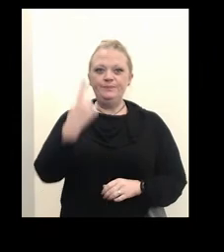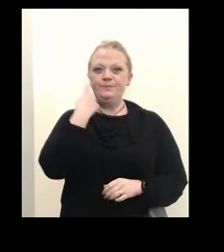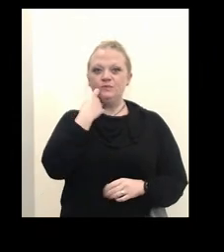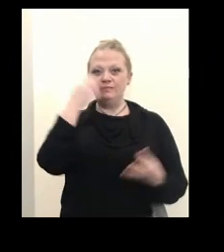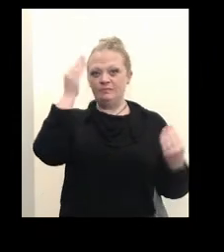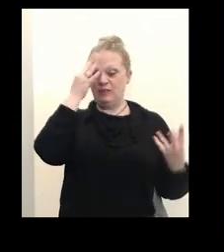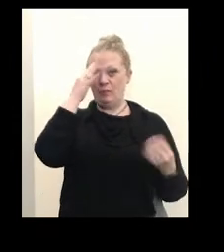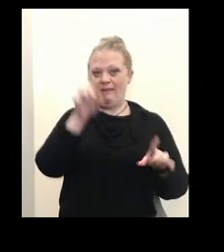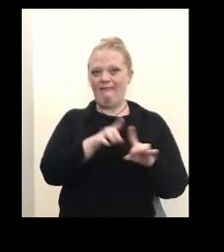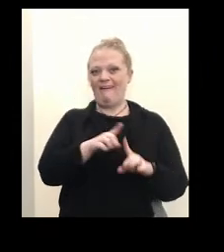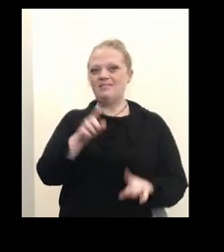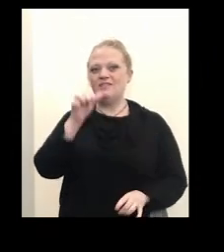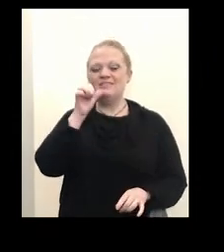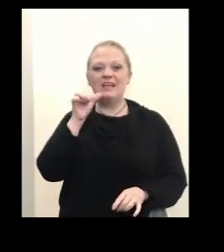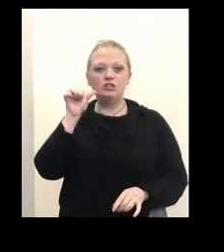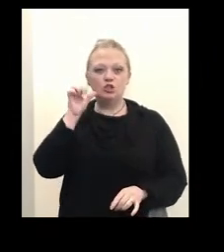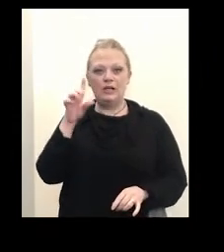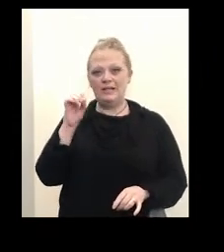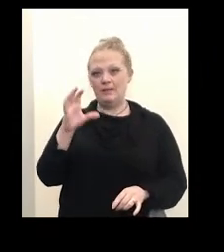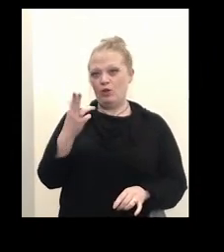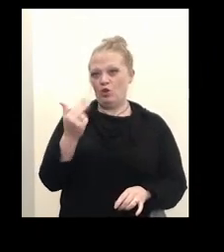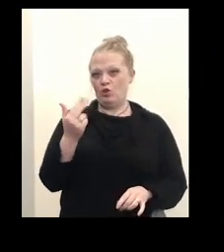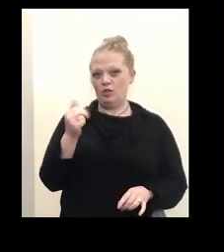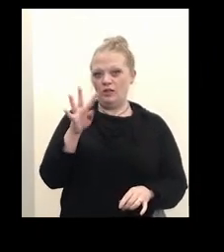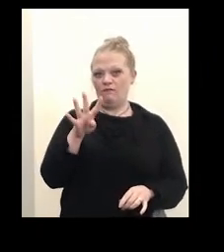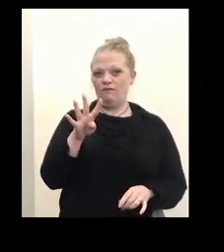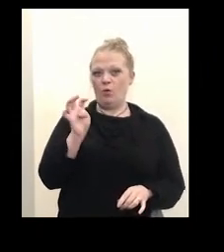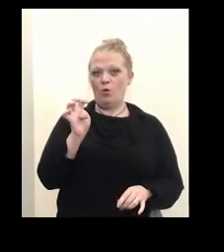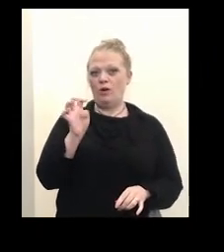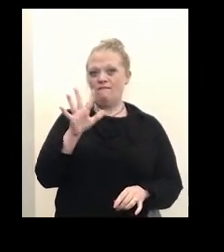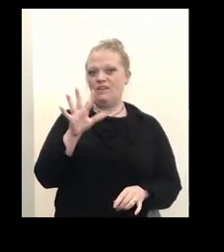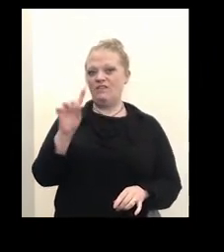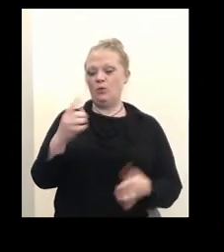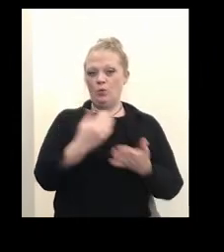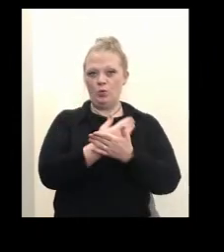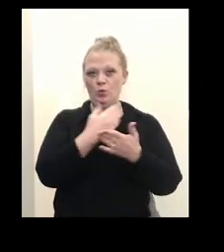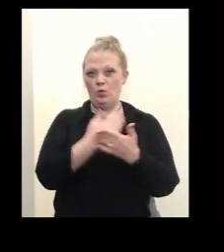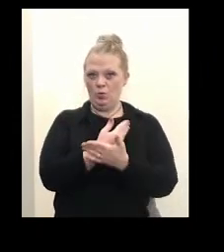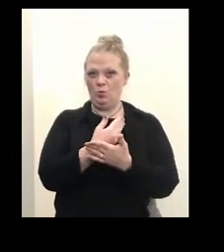of yesterday, December 13th, 451 new cases,